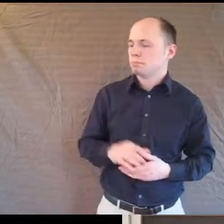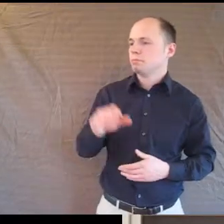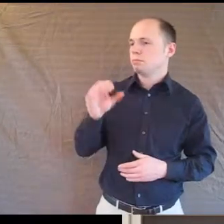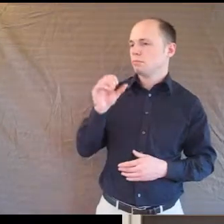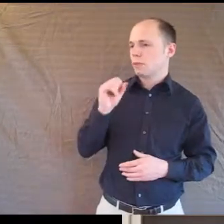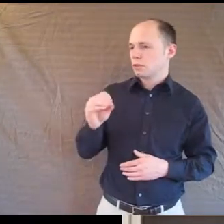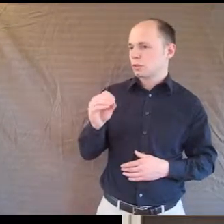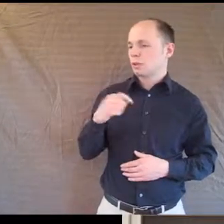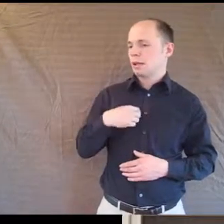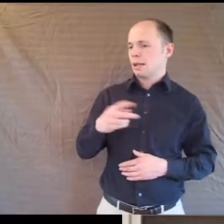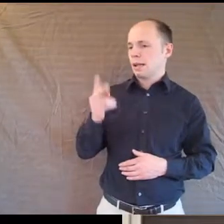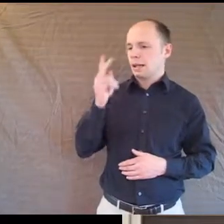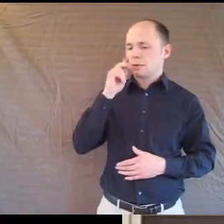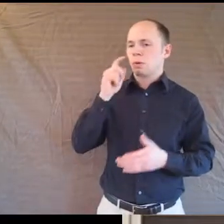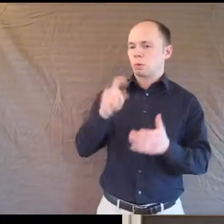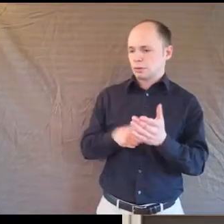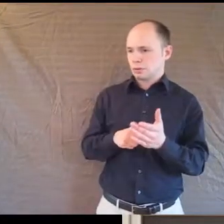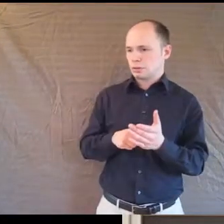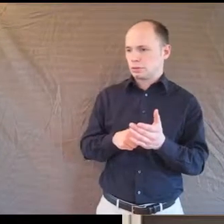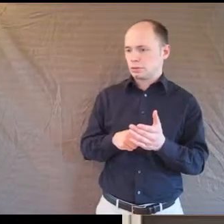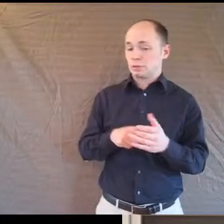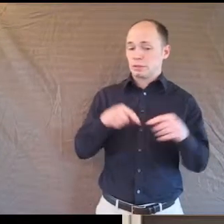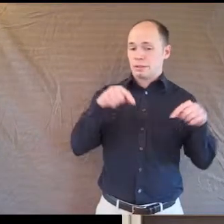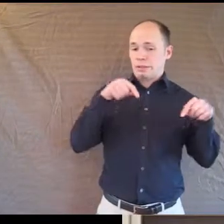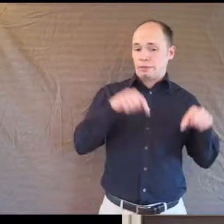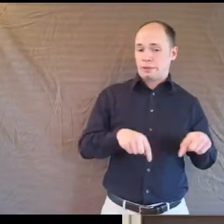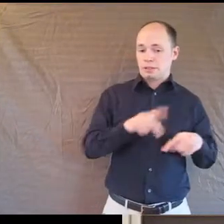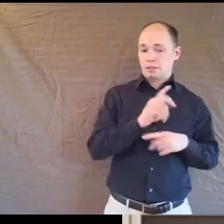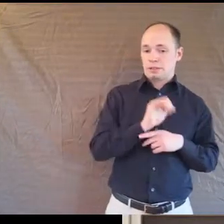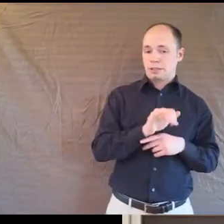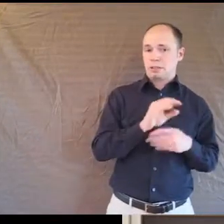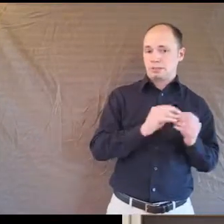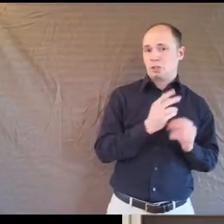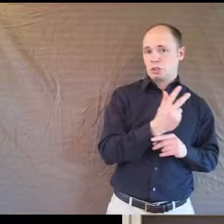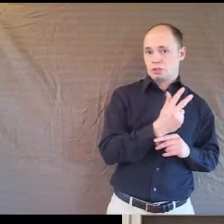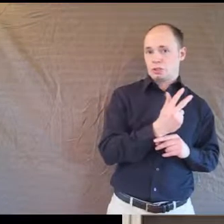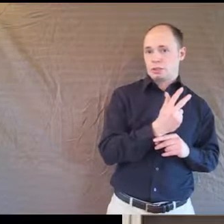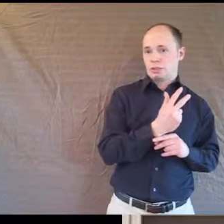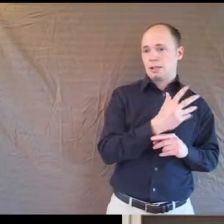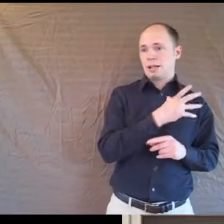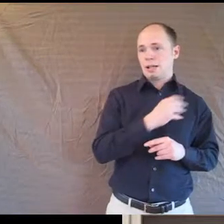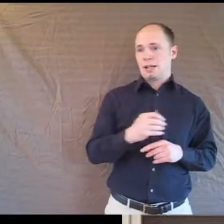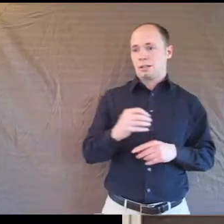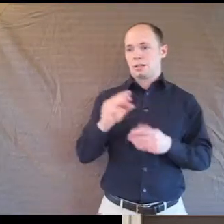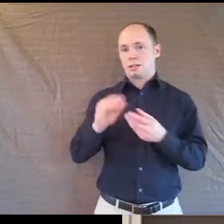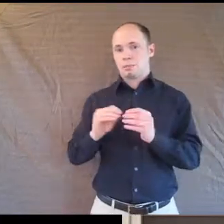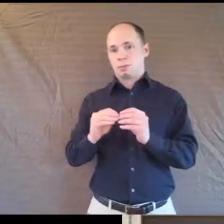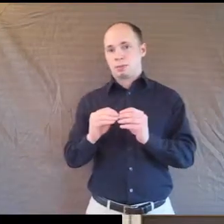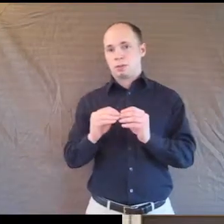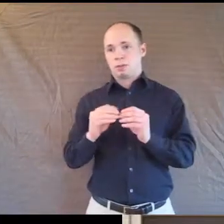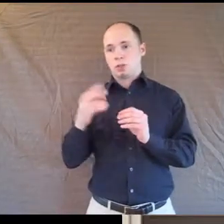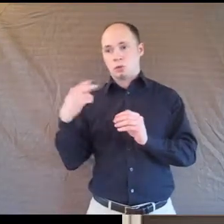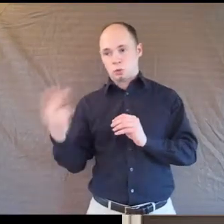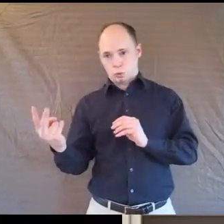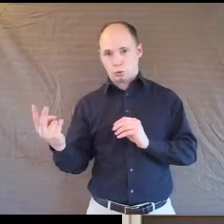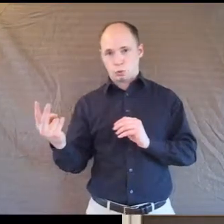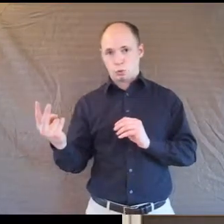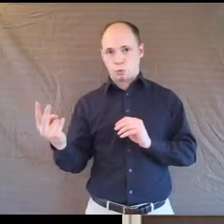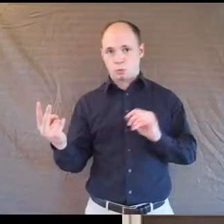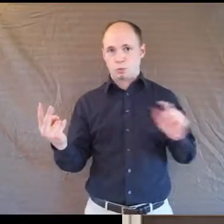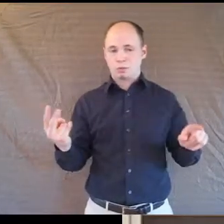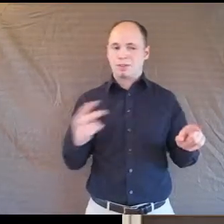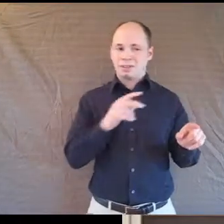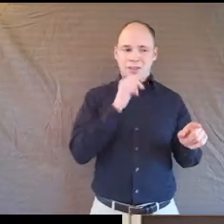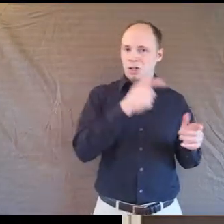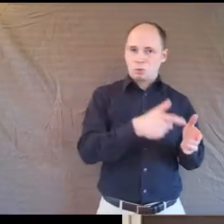I see a link between this key of not being required to go back into the past and